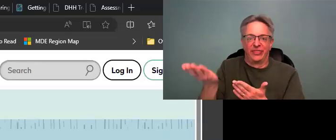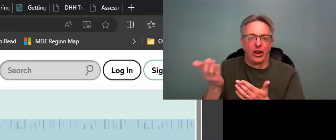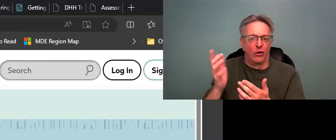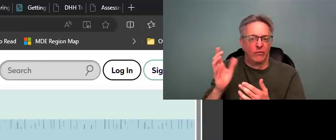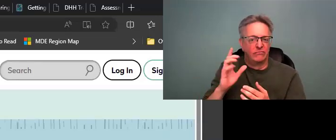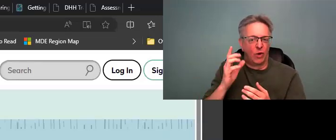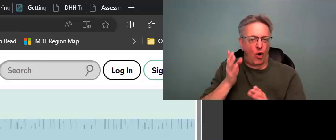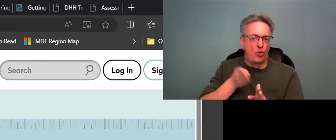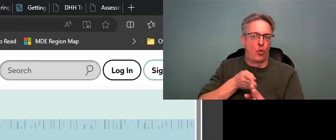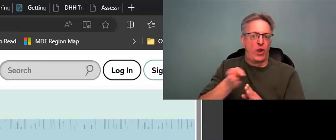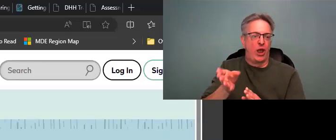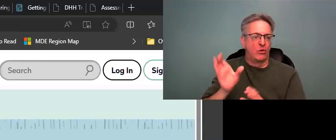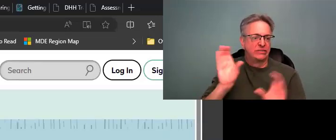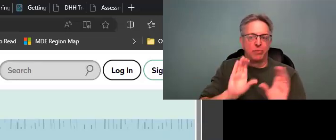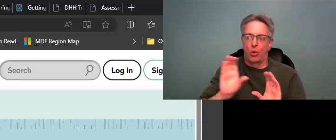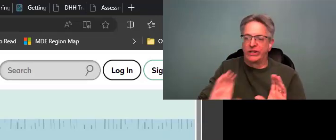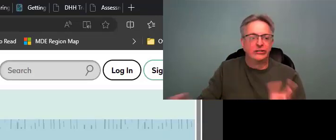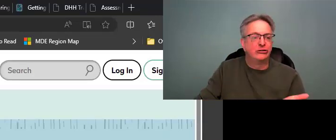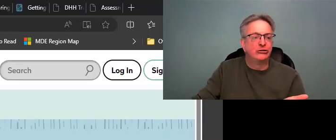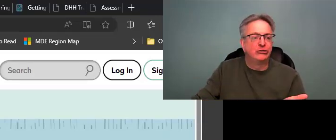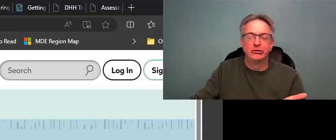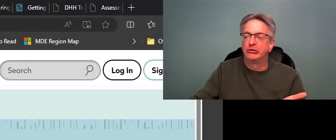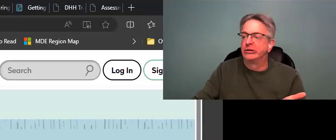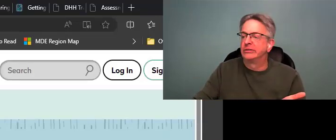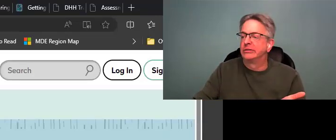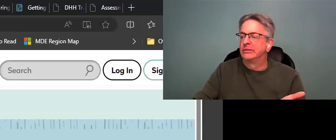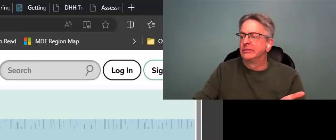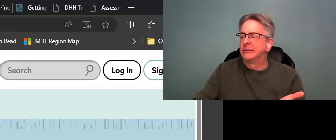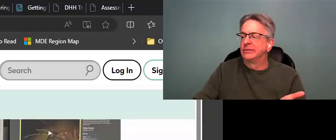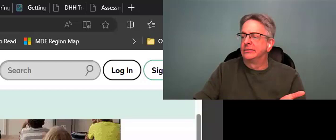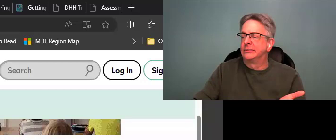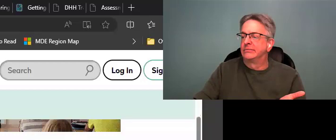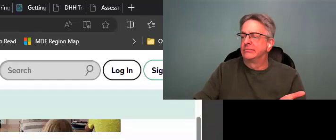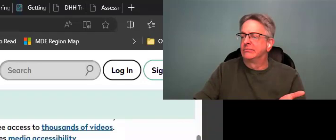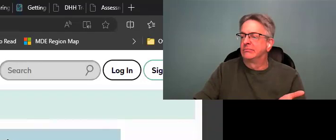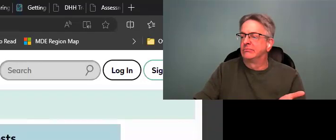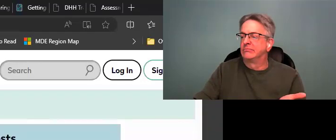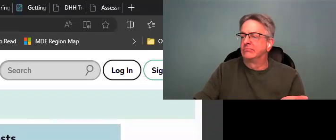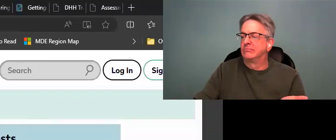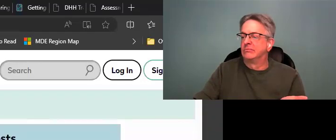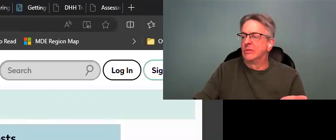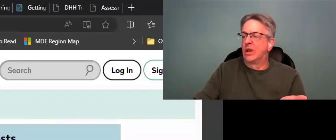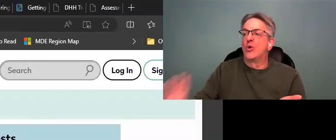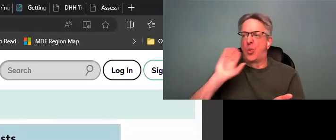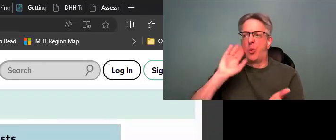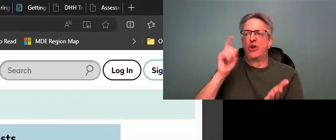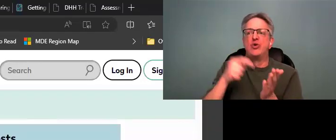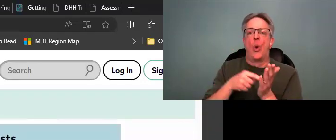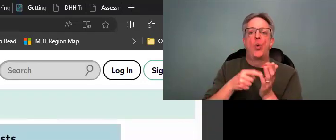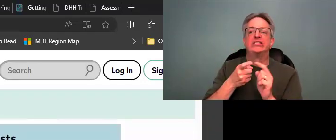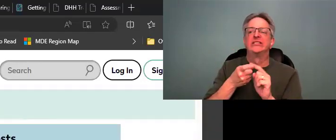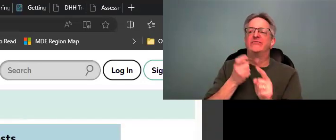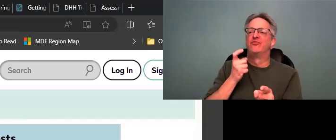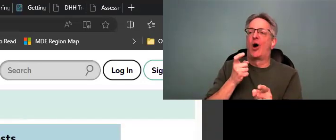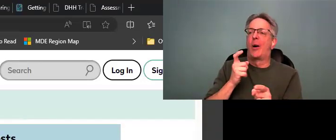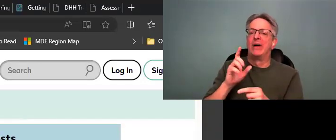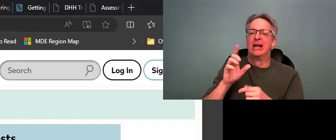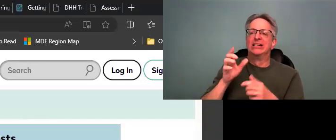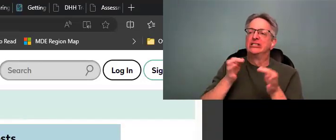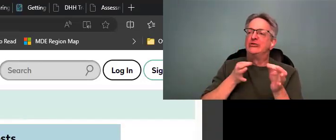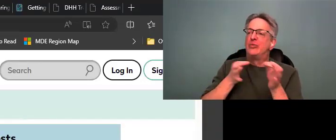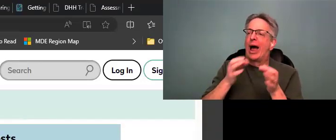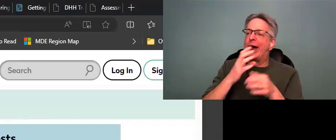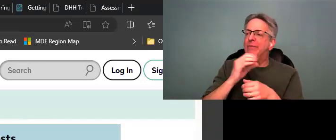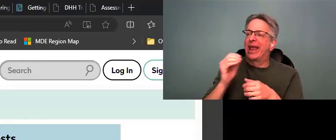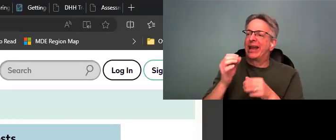I want? How do I get there? That type of career exploration. This is a resource that is very helpful.